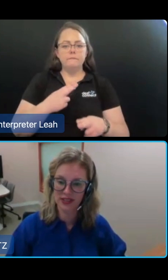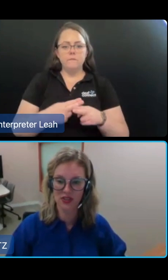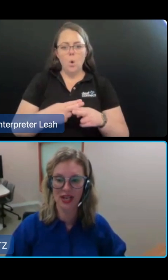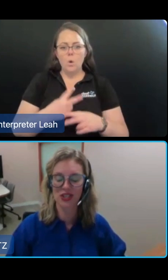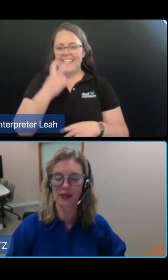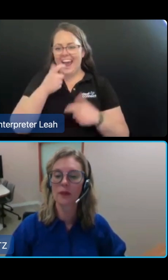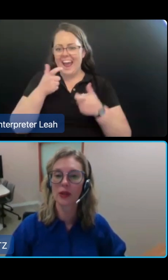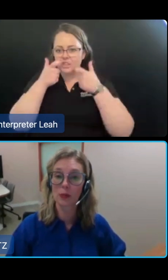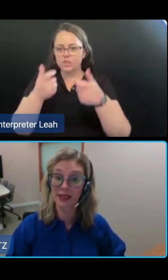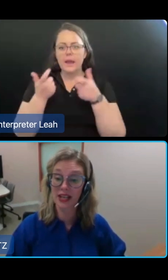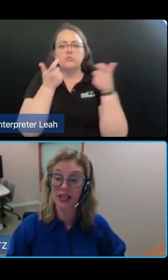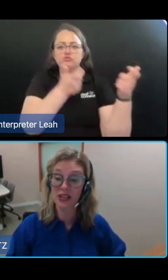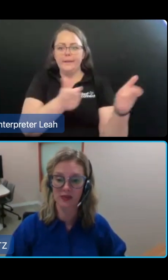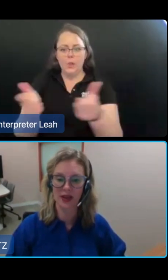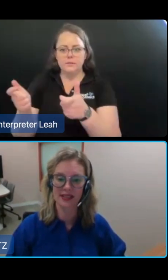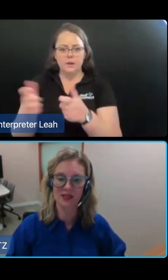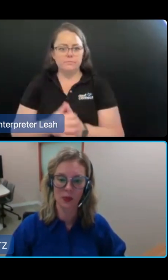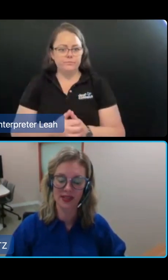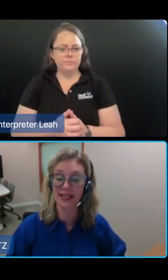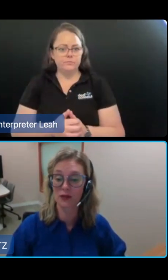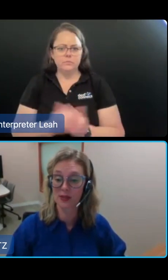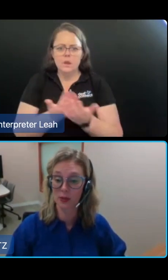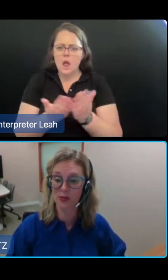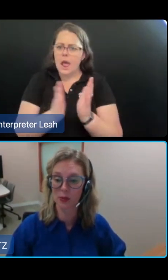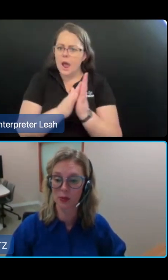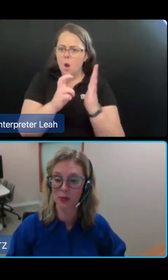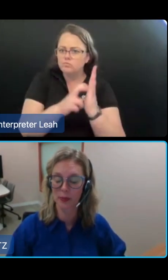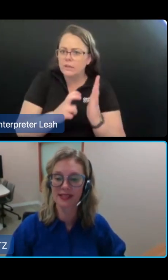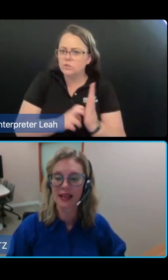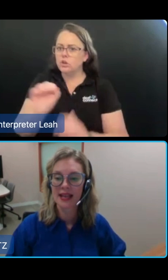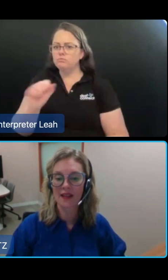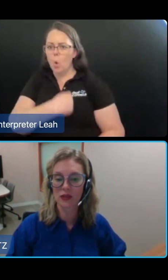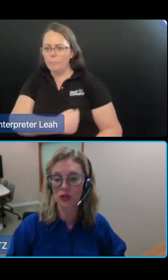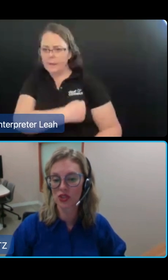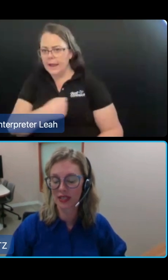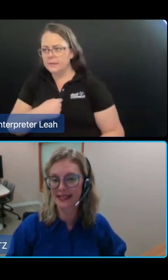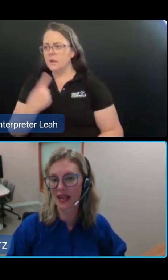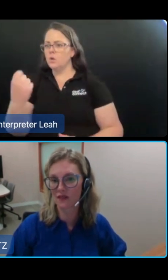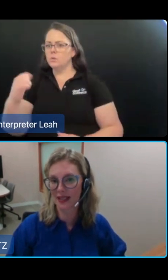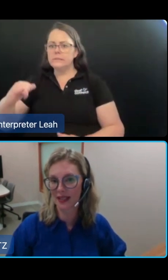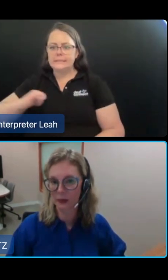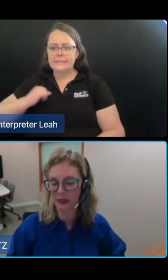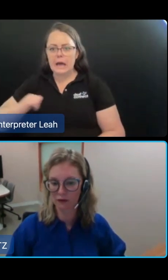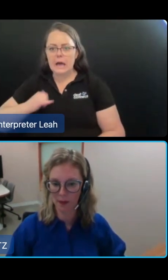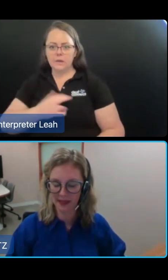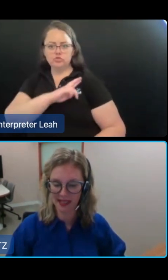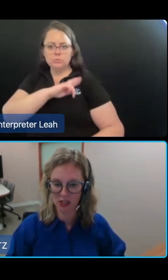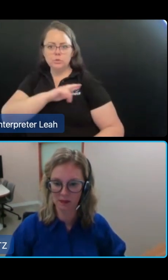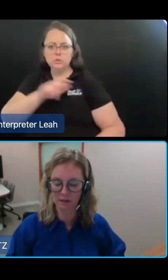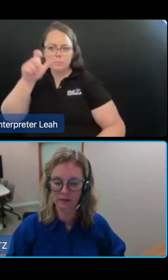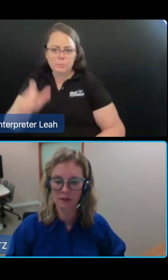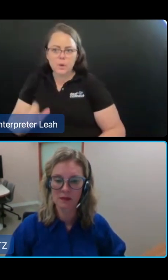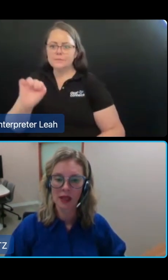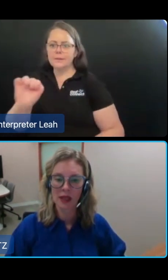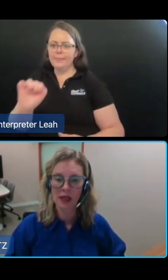conditions on registration, the obligations on providers, workers and responsible persons and the new duties and availability of compensation.